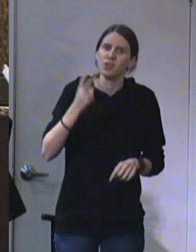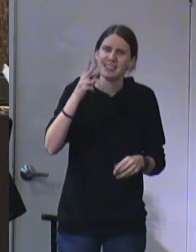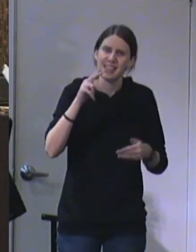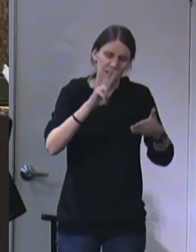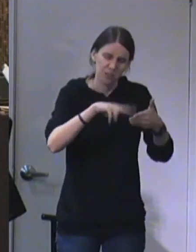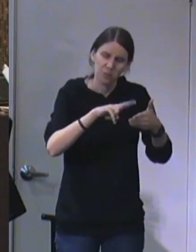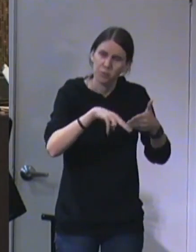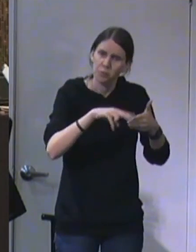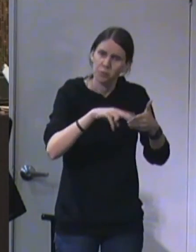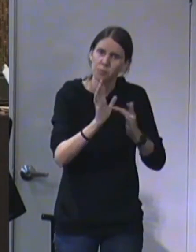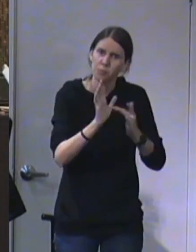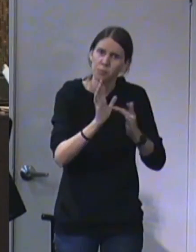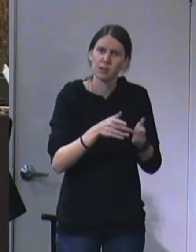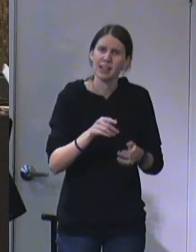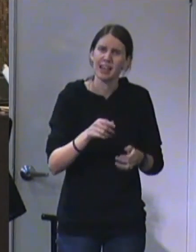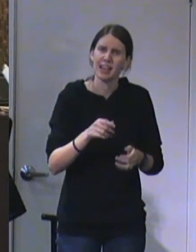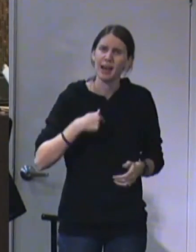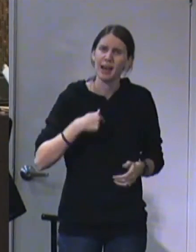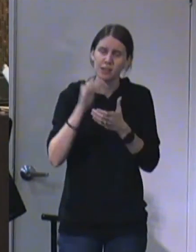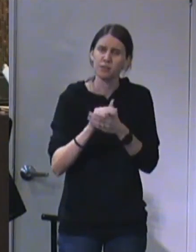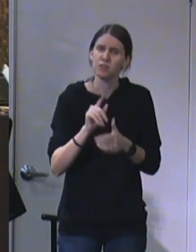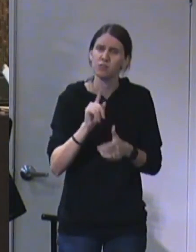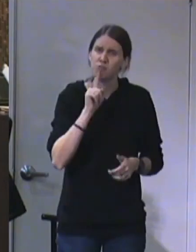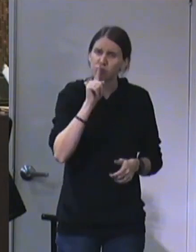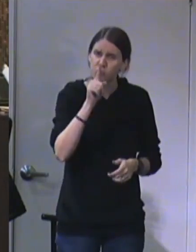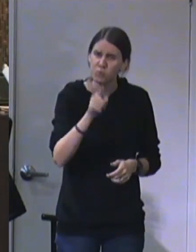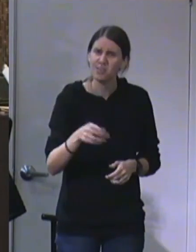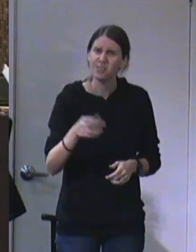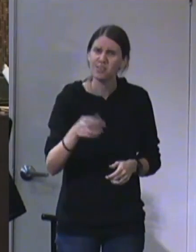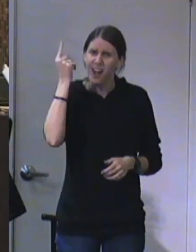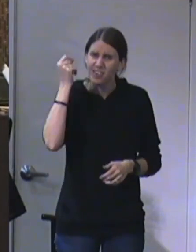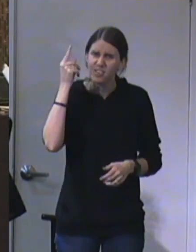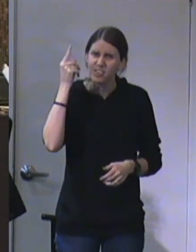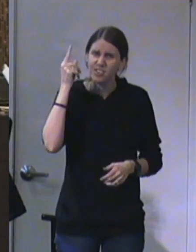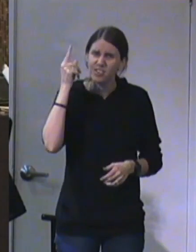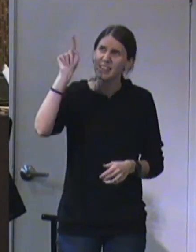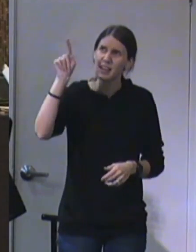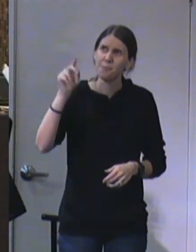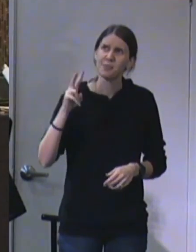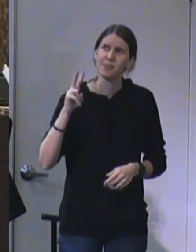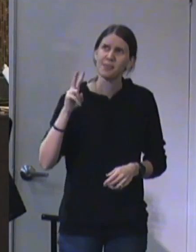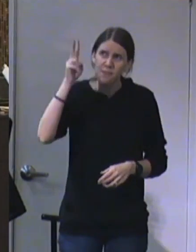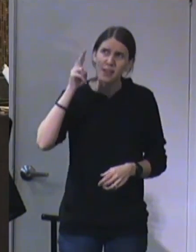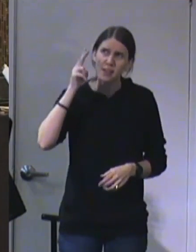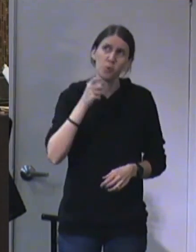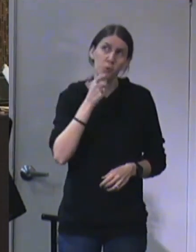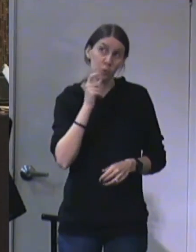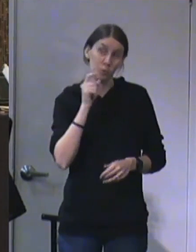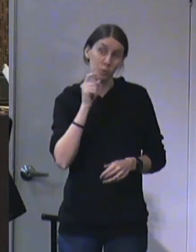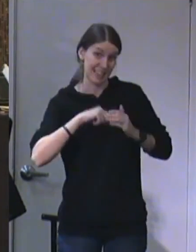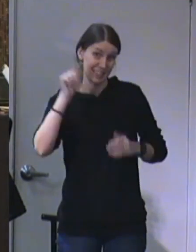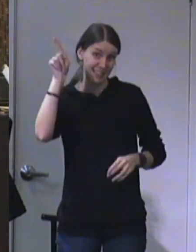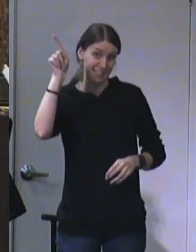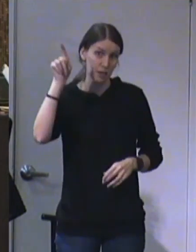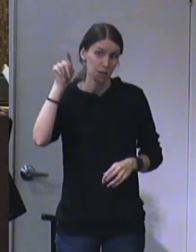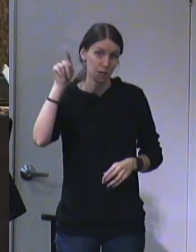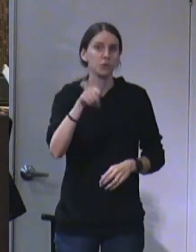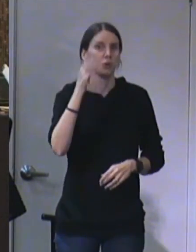see it in the word. And I believe when you really, really get a perspective on him and a vision of who he is,